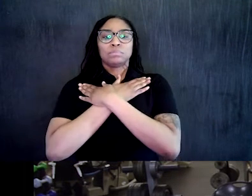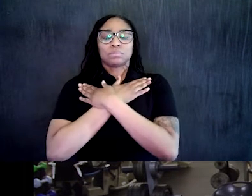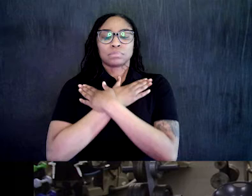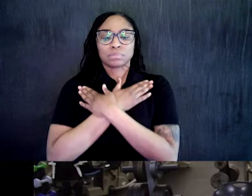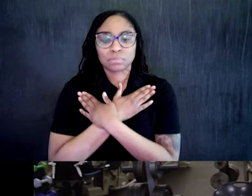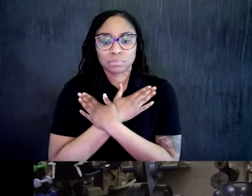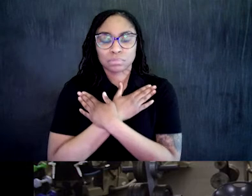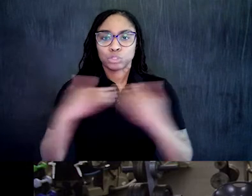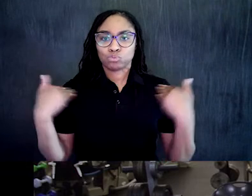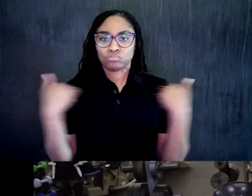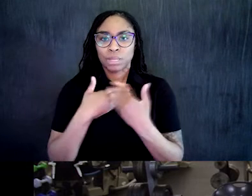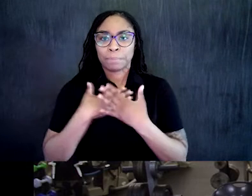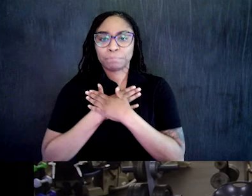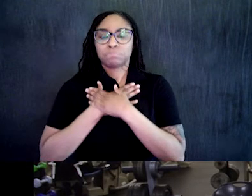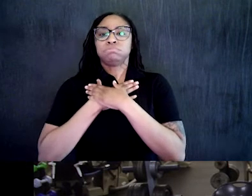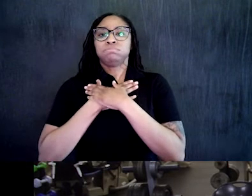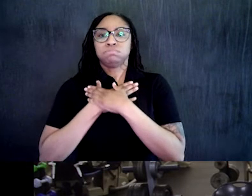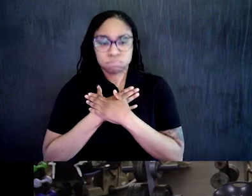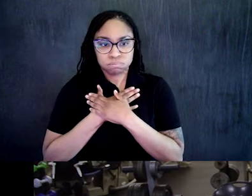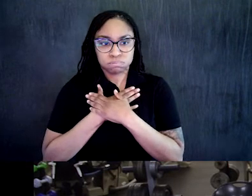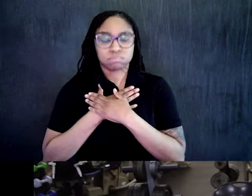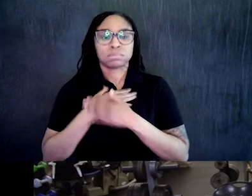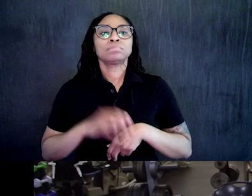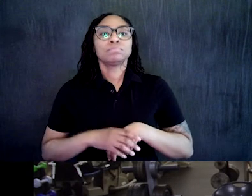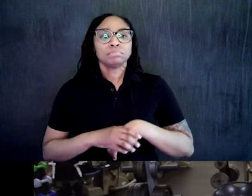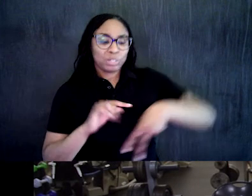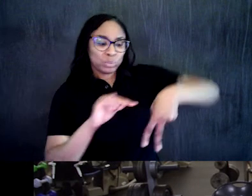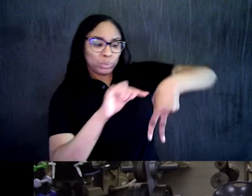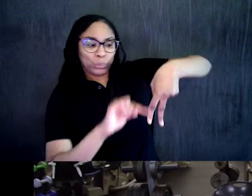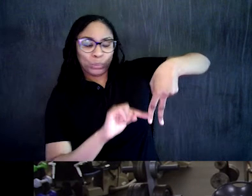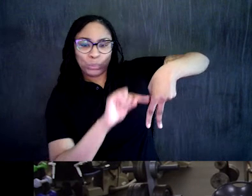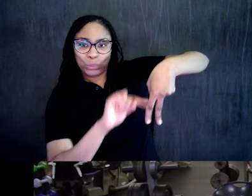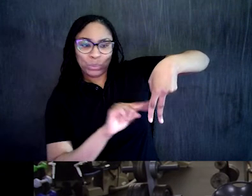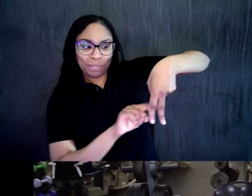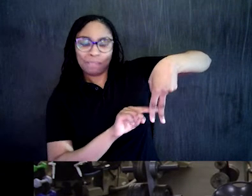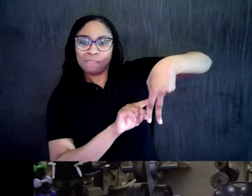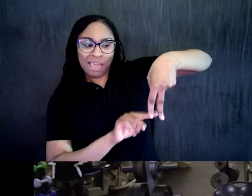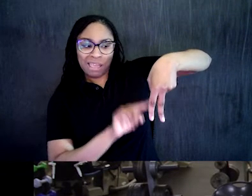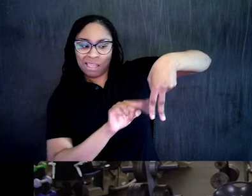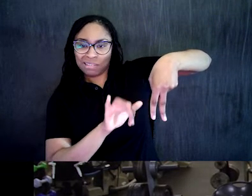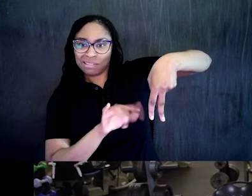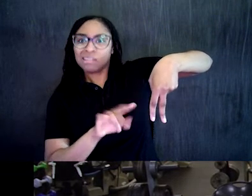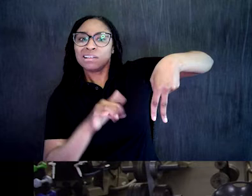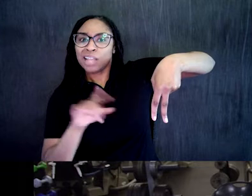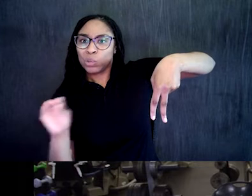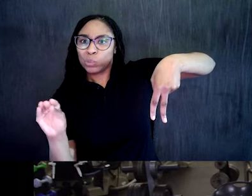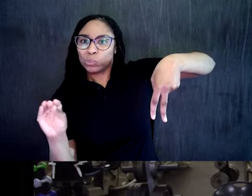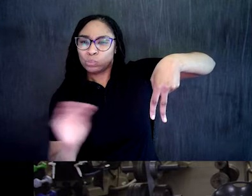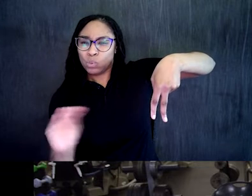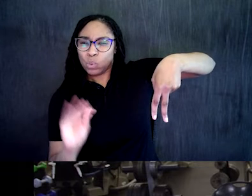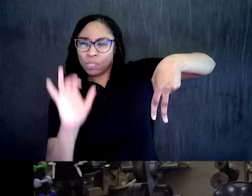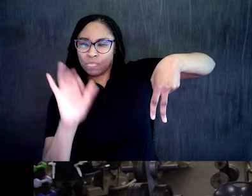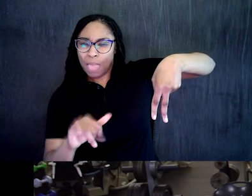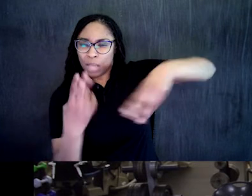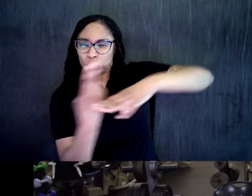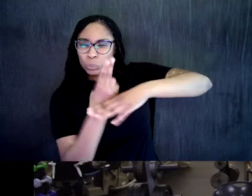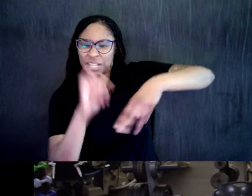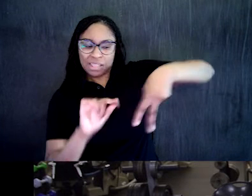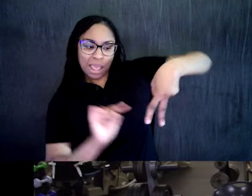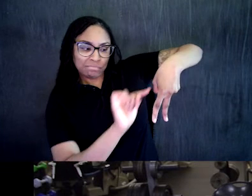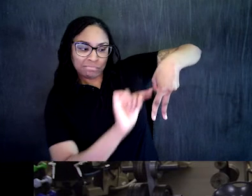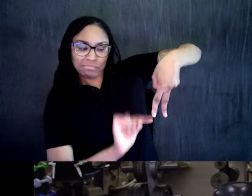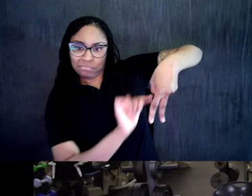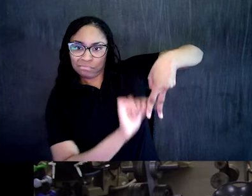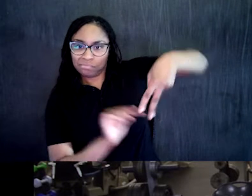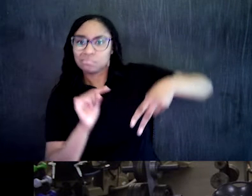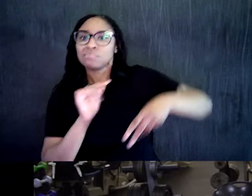all as one. Right? So we want to make sure that it's fluid movement, that they're both together, that we're not doing one at a